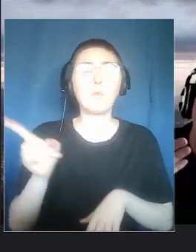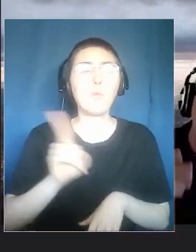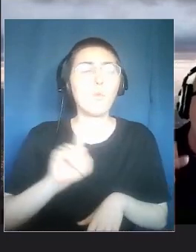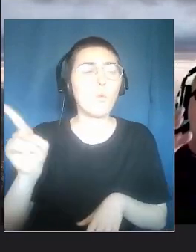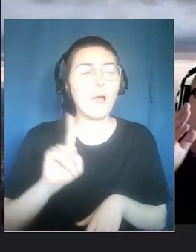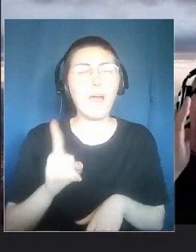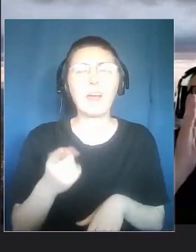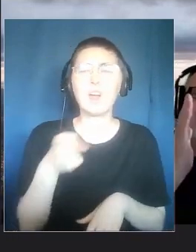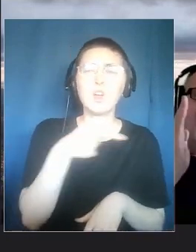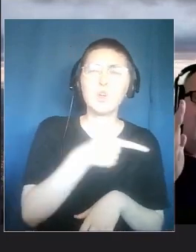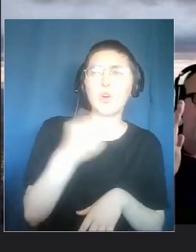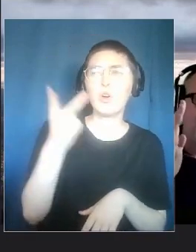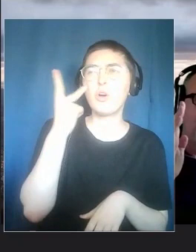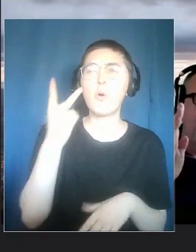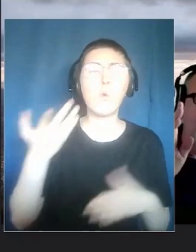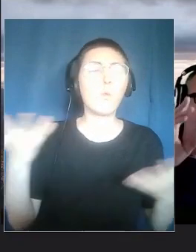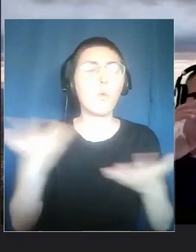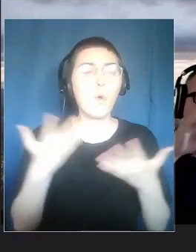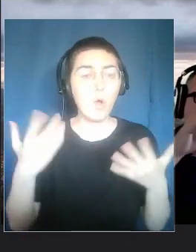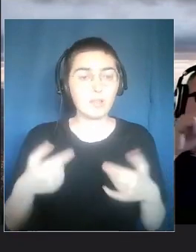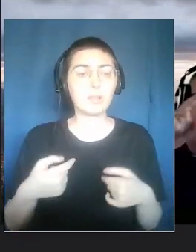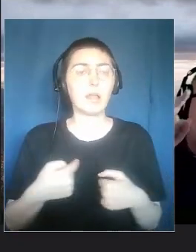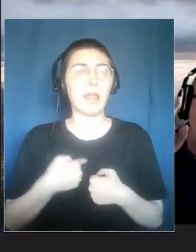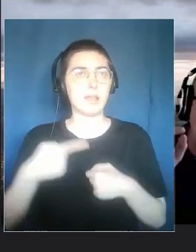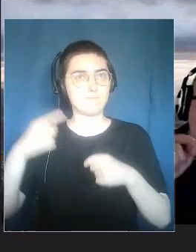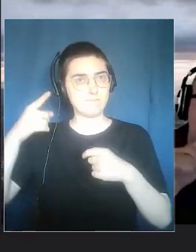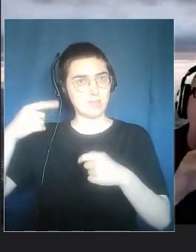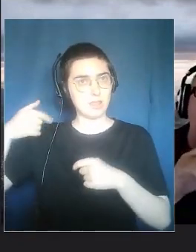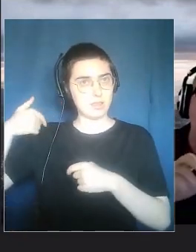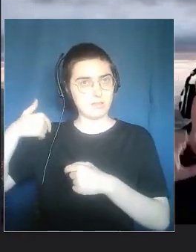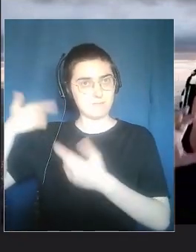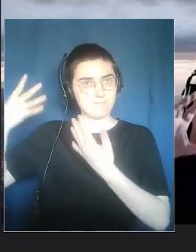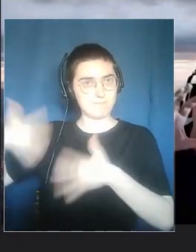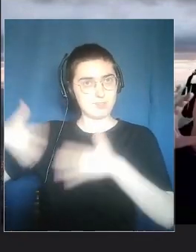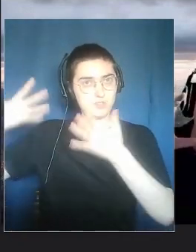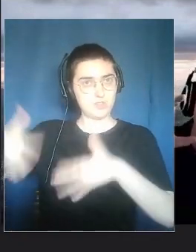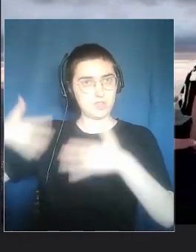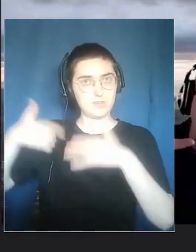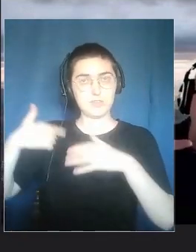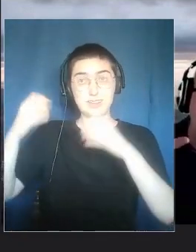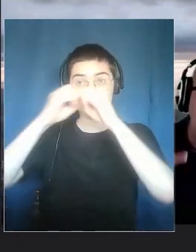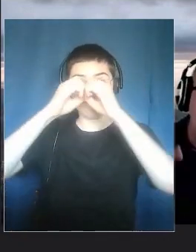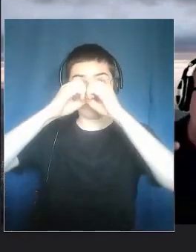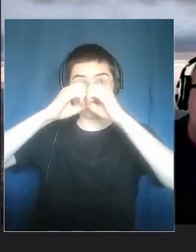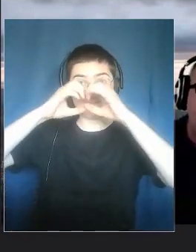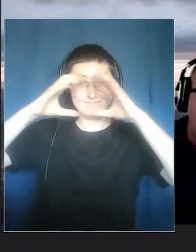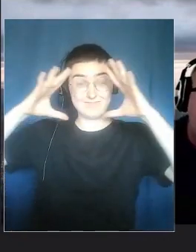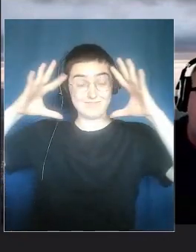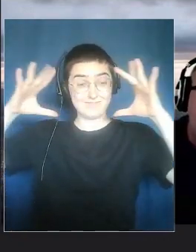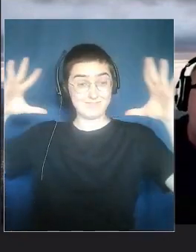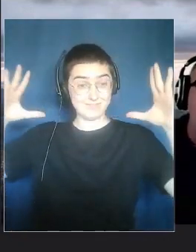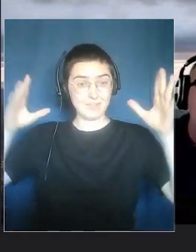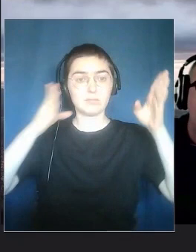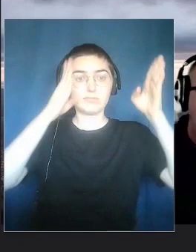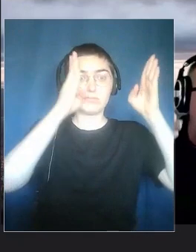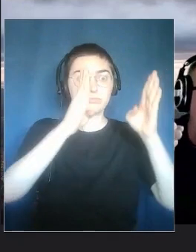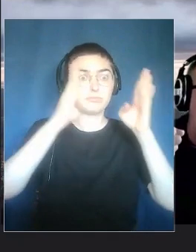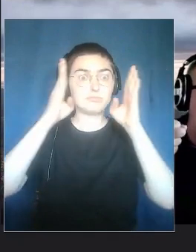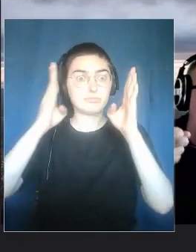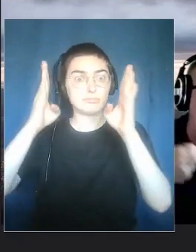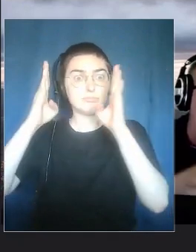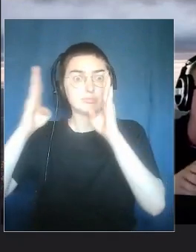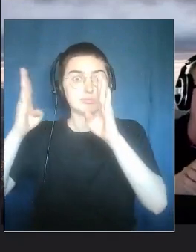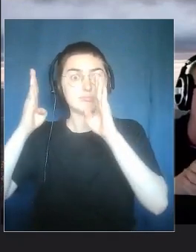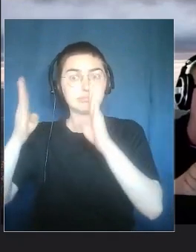and your friends ask you how it was, we create a frame, we create a